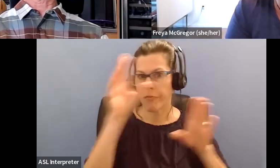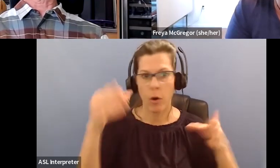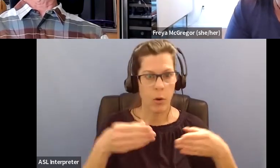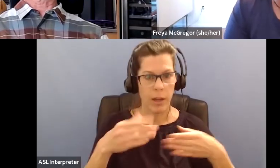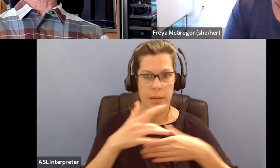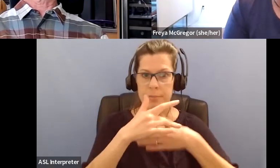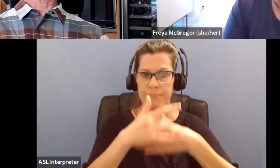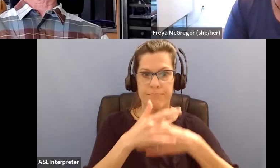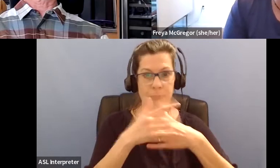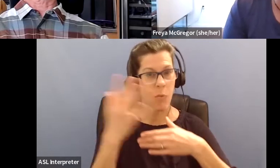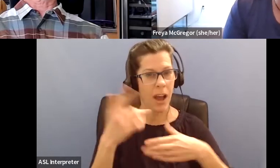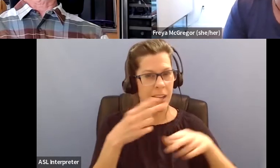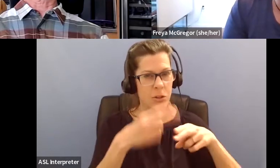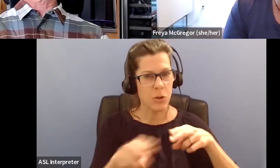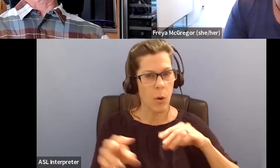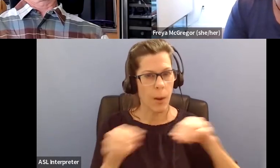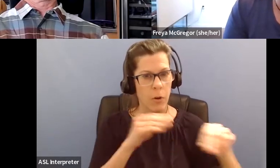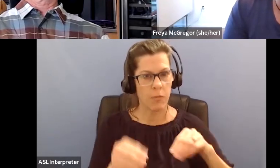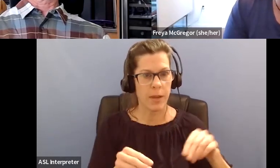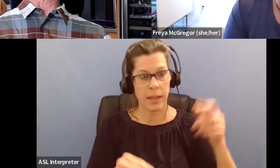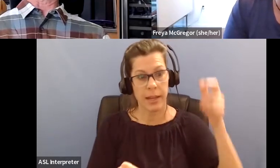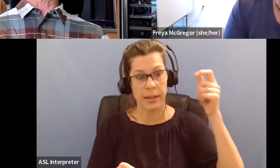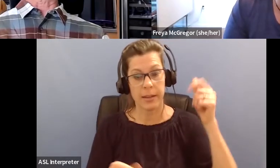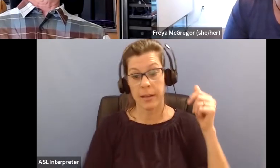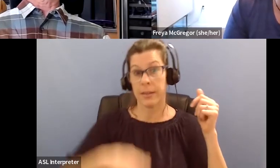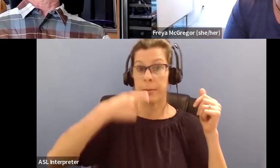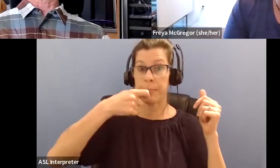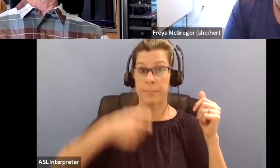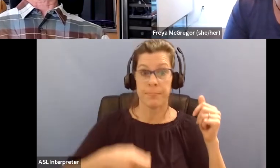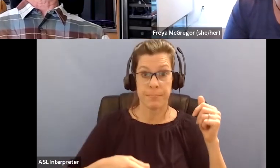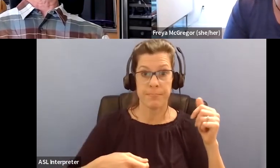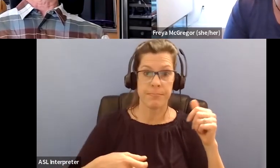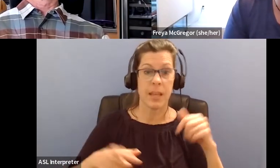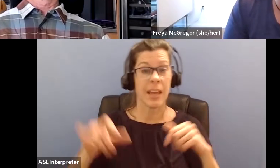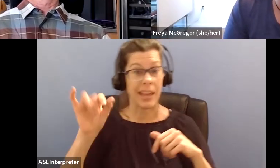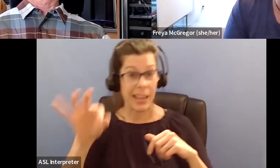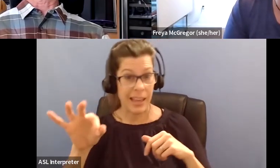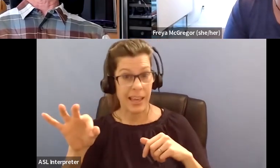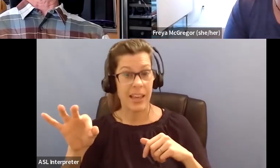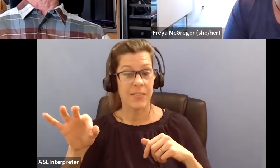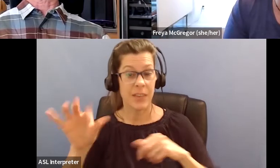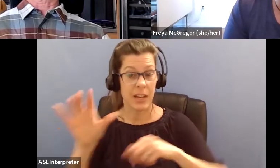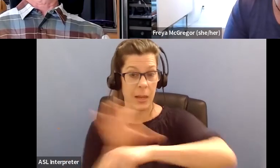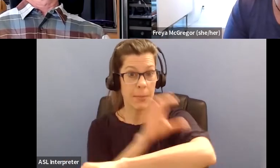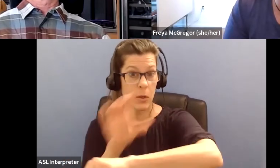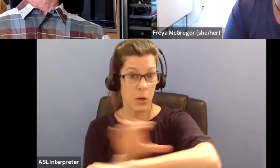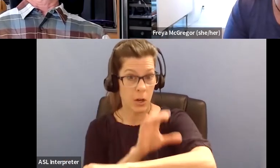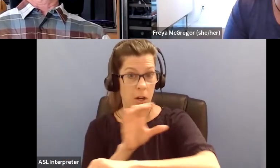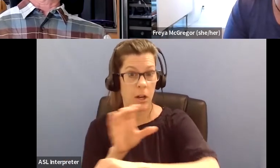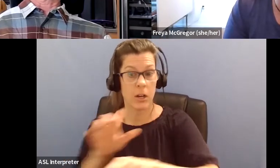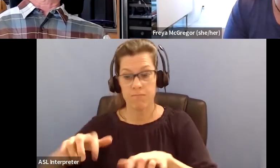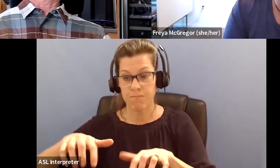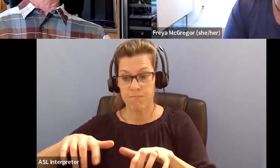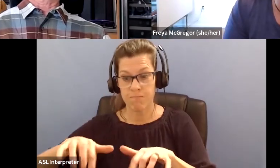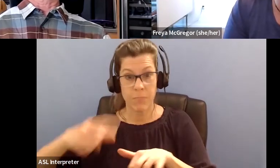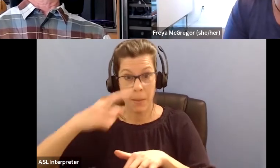focus and do something for a long period of time, like, like mousing, you know, on a computer, I have to be careful. You know,